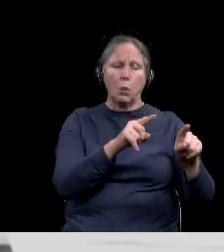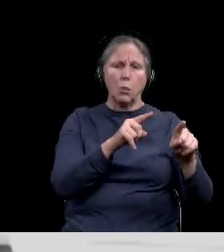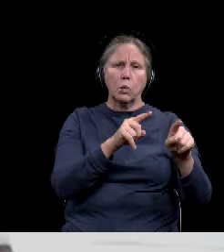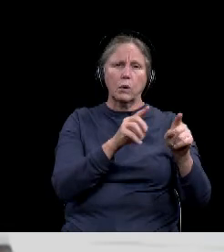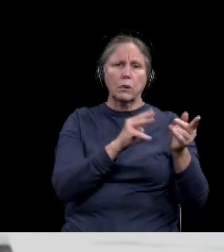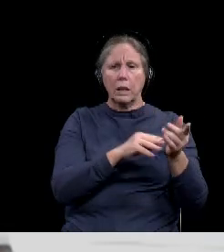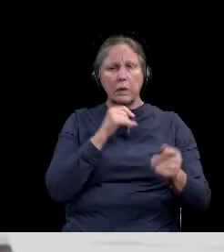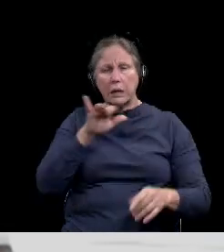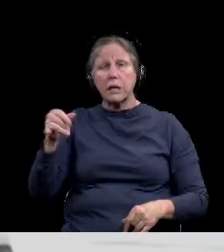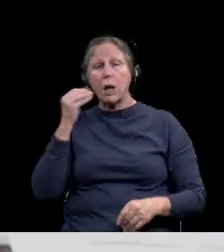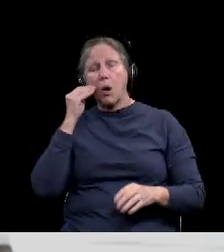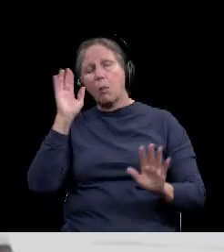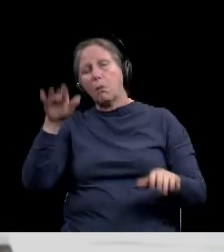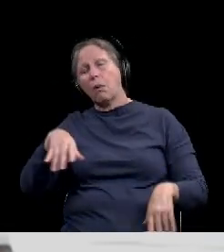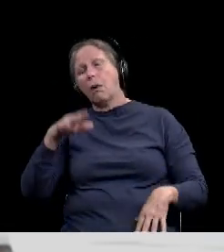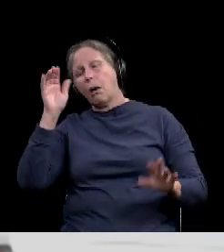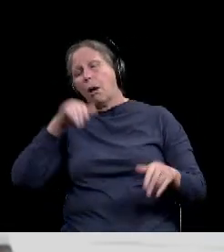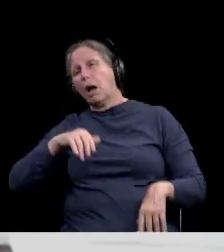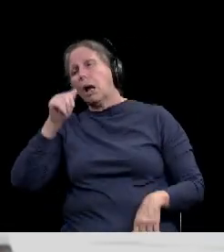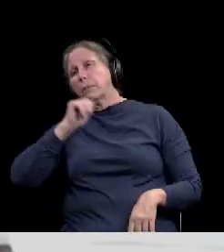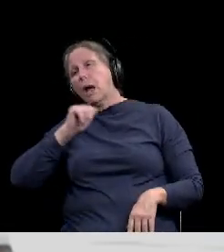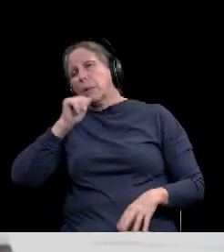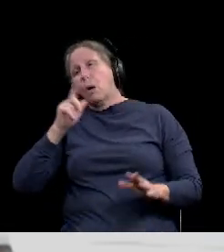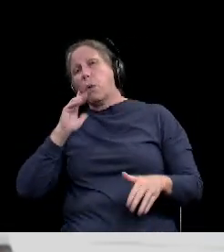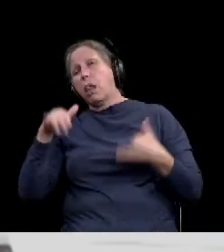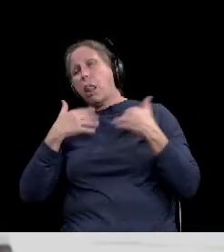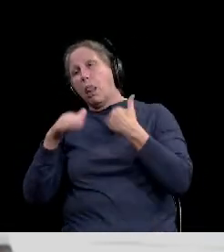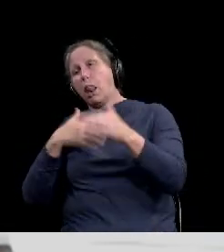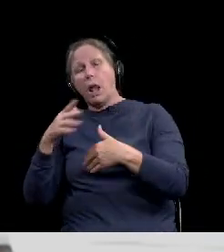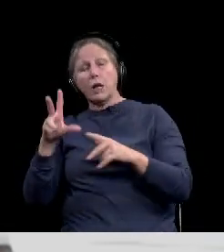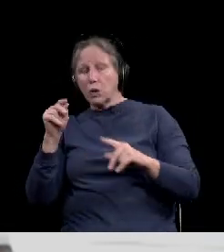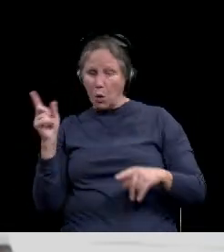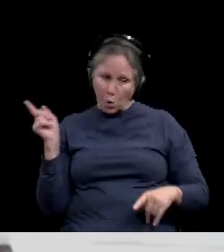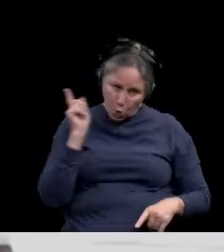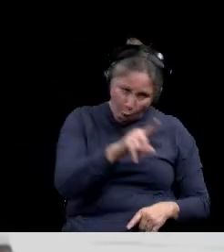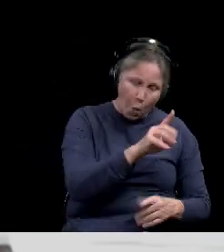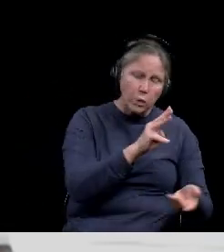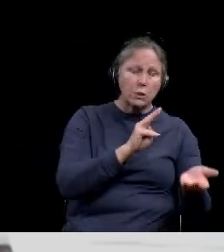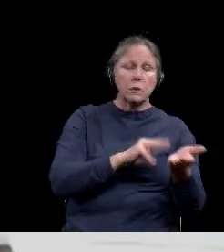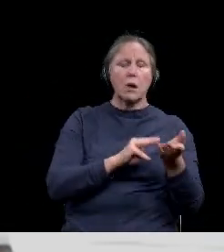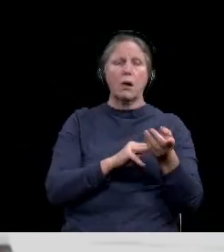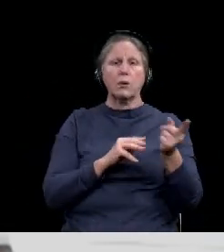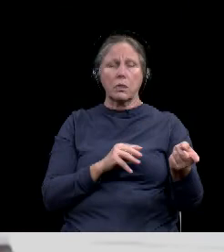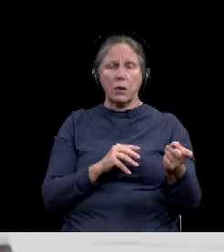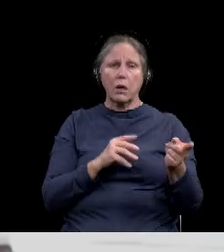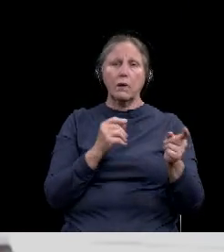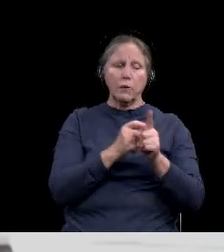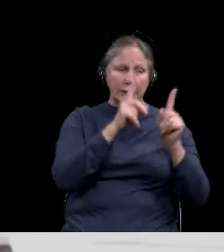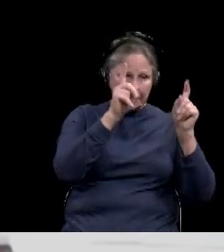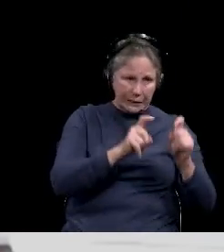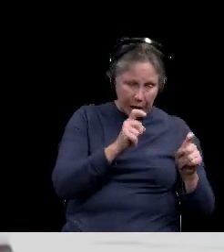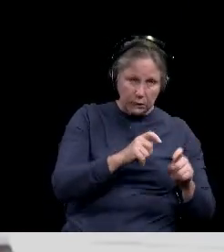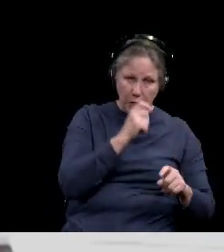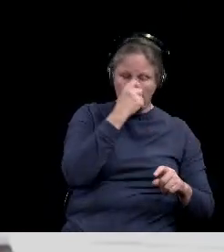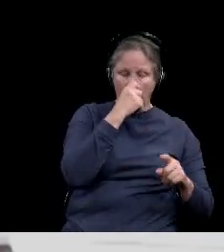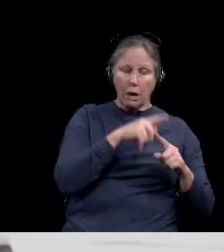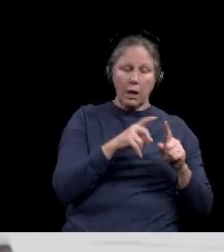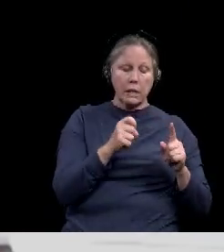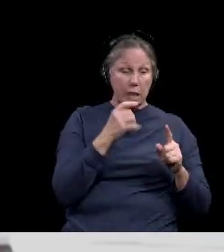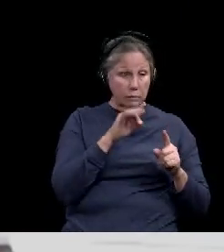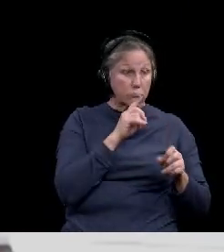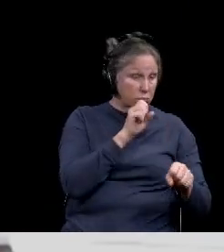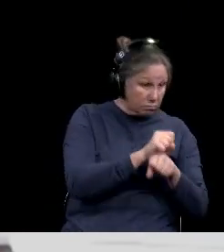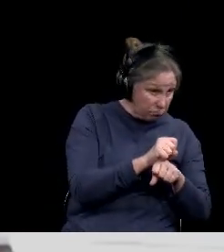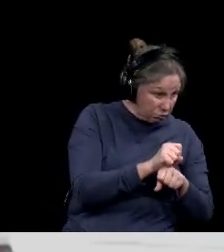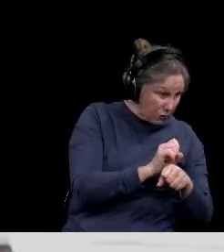you not stay home and just see if you can ride this out, but, um, to seek medical attention, to get an appropriate test and to discern, is this,